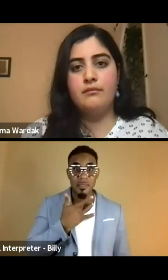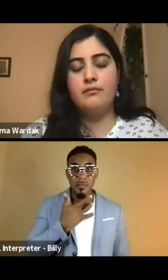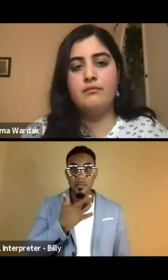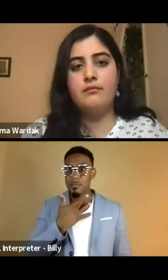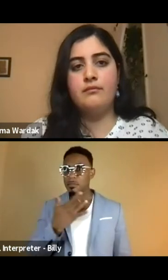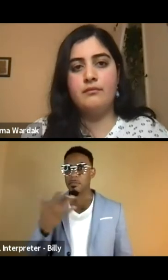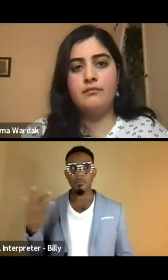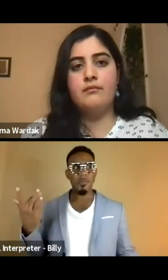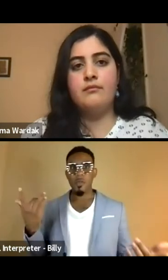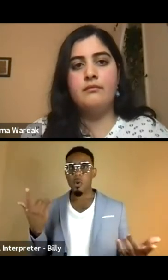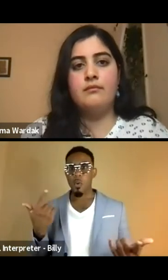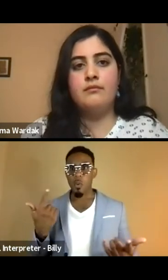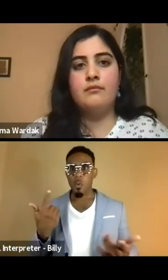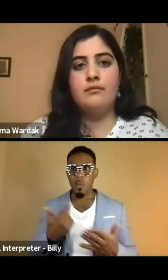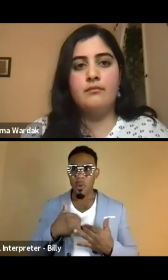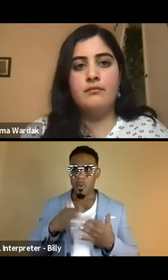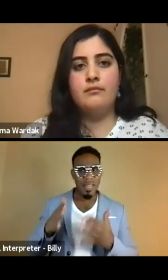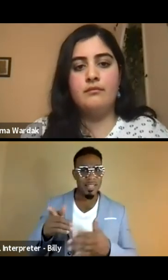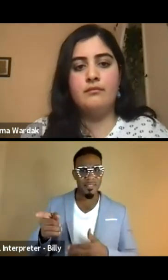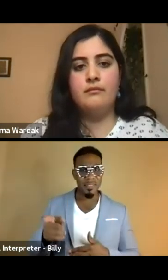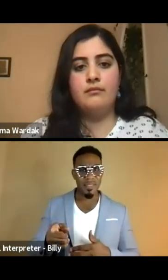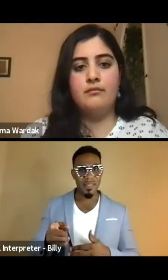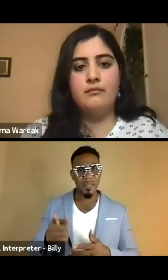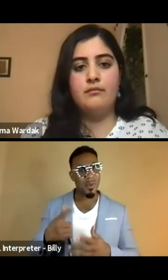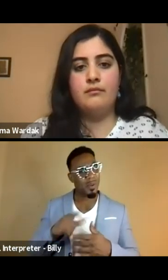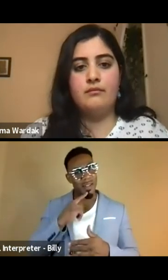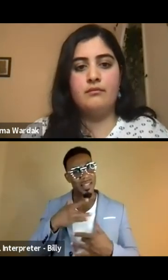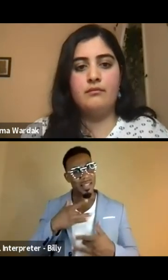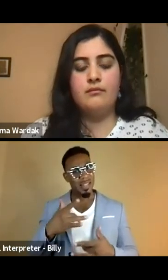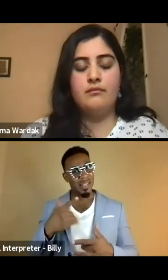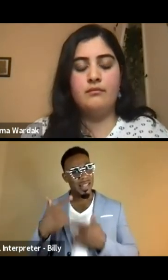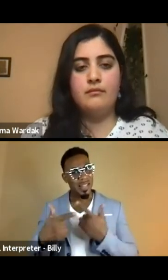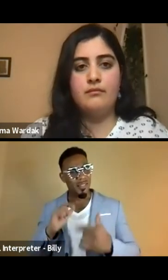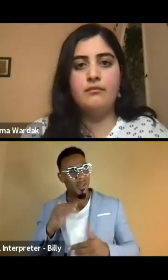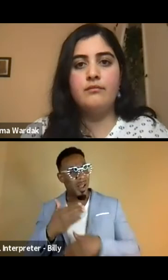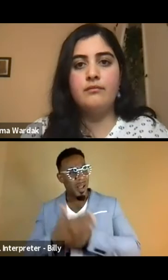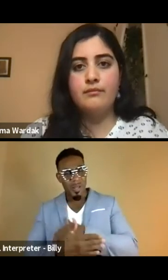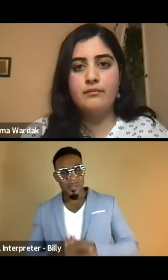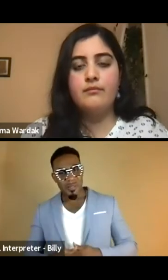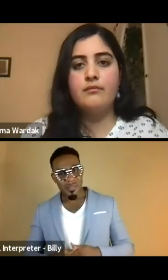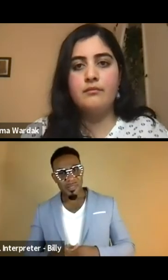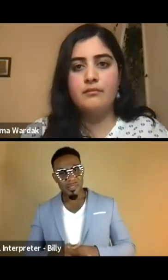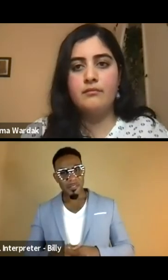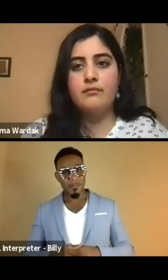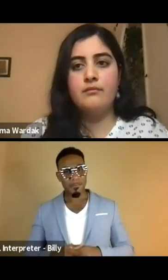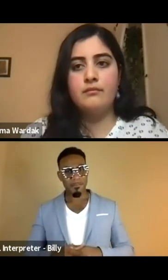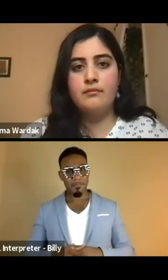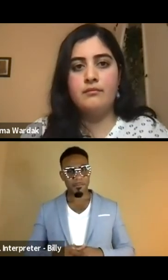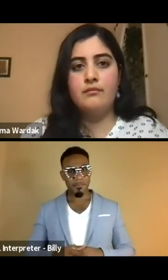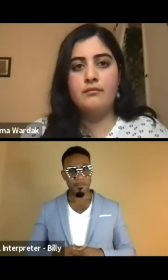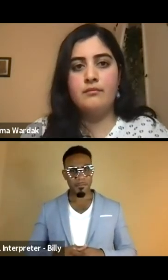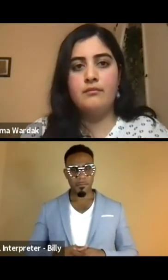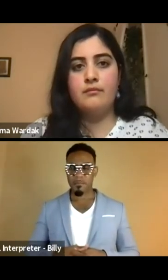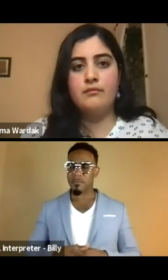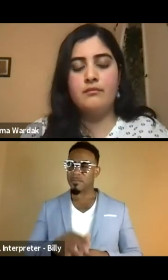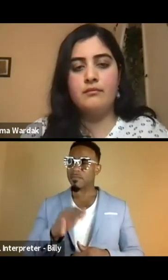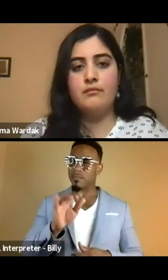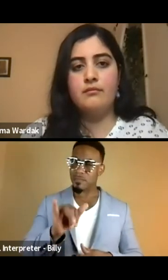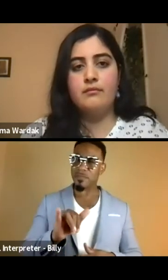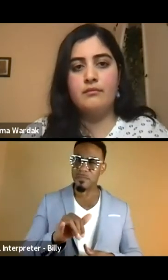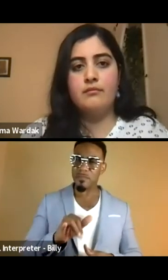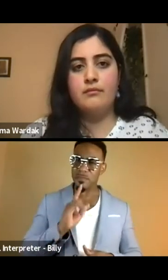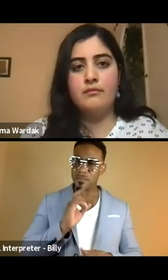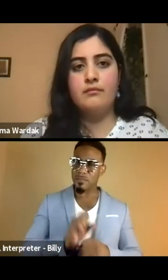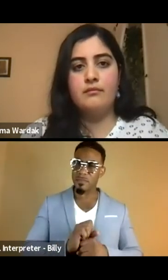And what did we leave them and what is the legacy of our country? Um, so that, that has